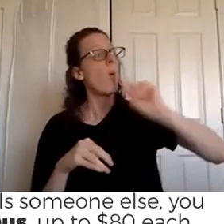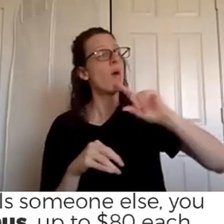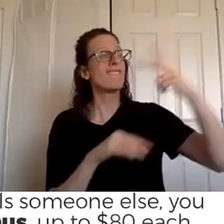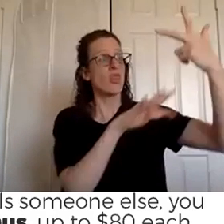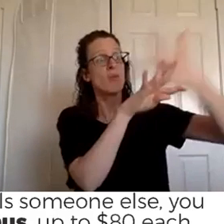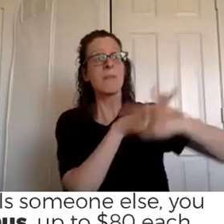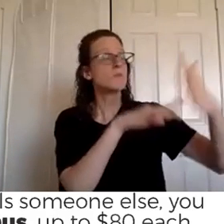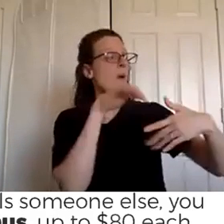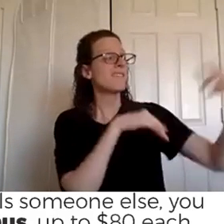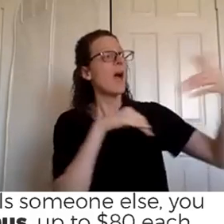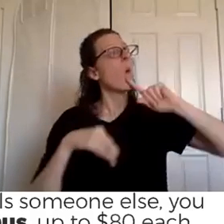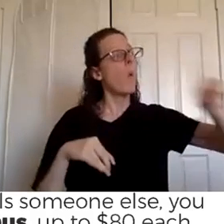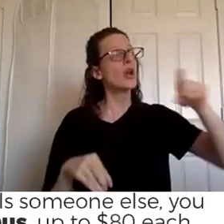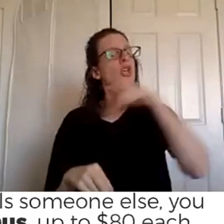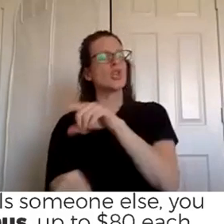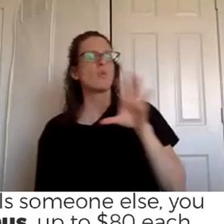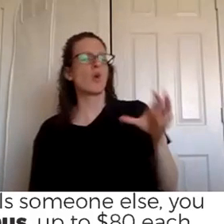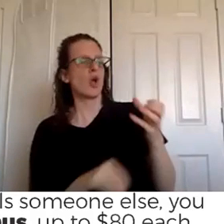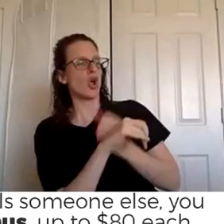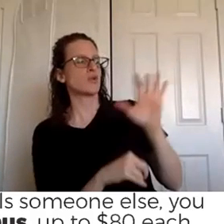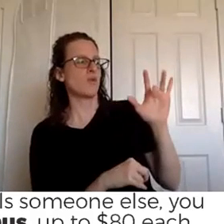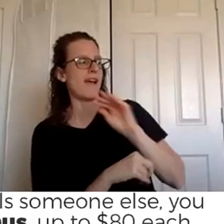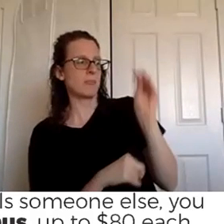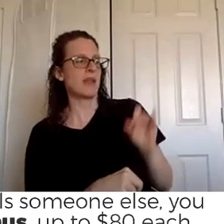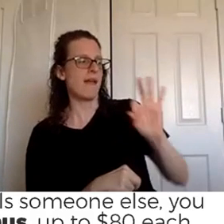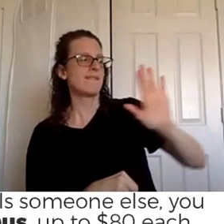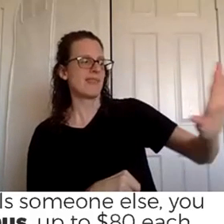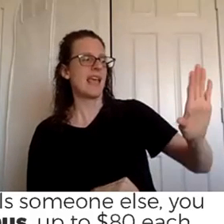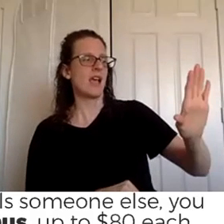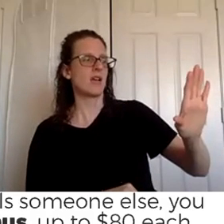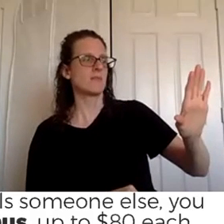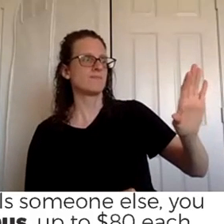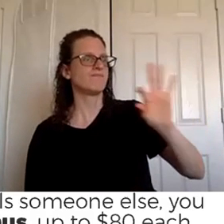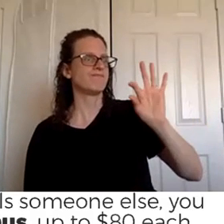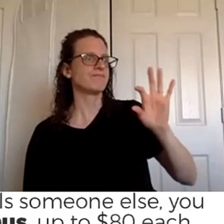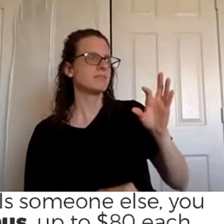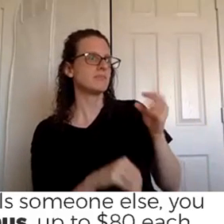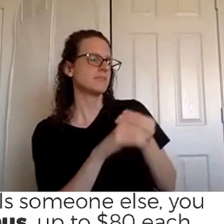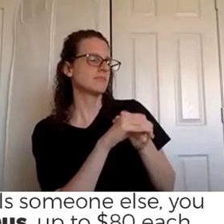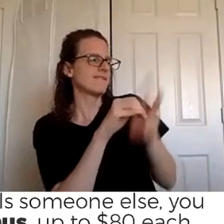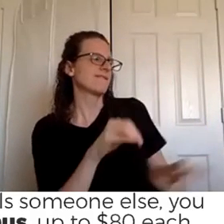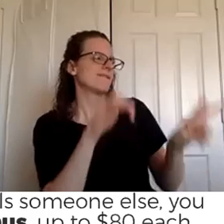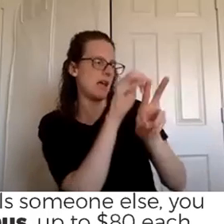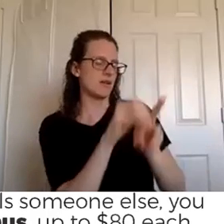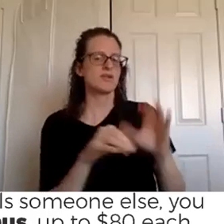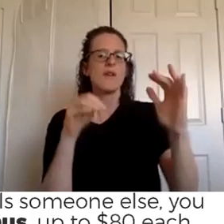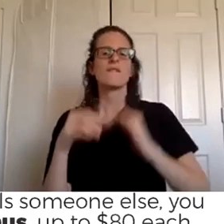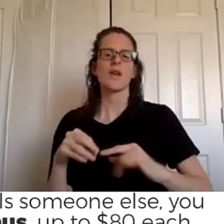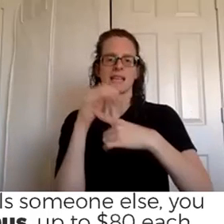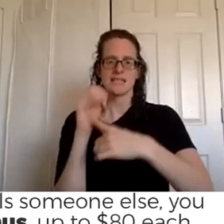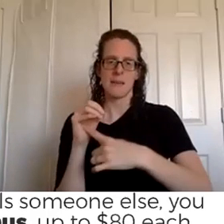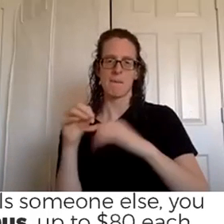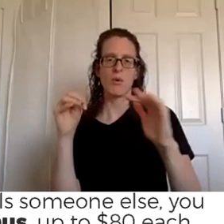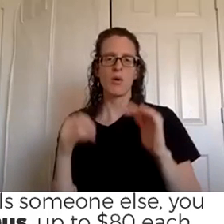okay so what that means um if you look down below there's an example um so the premium starter kit